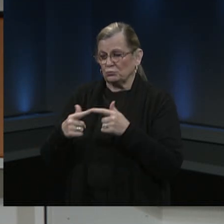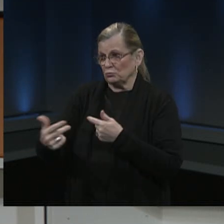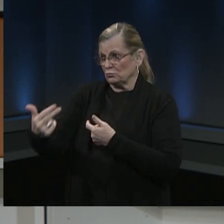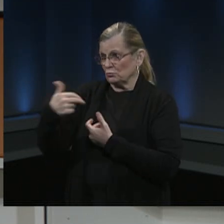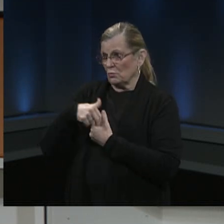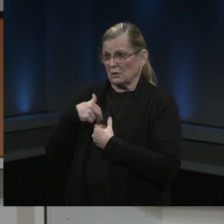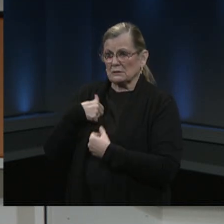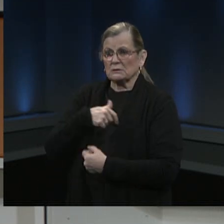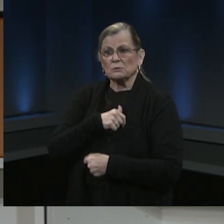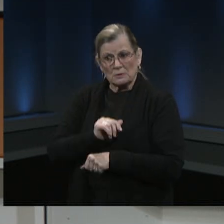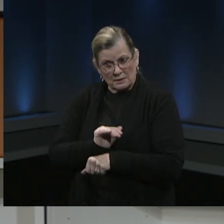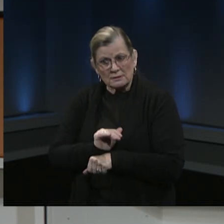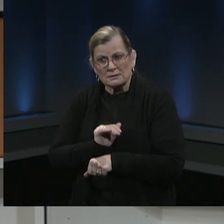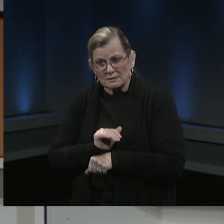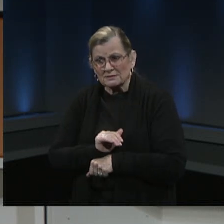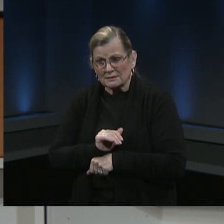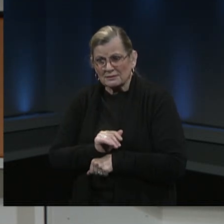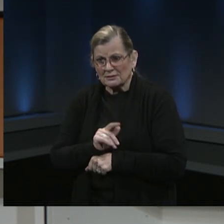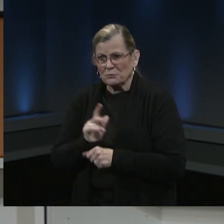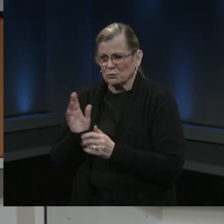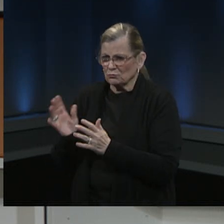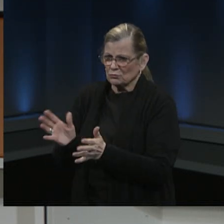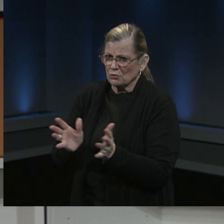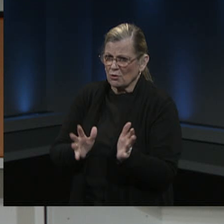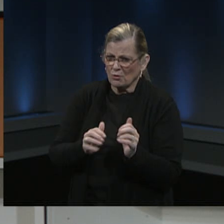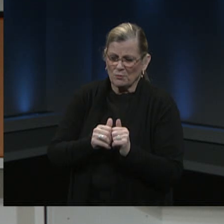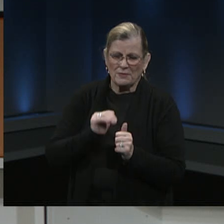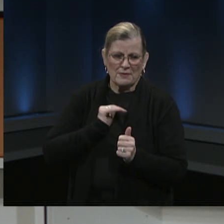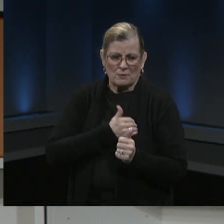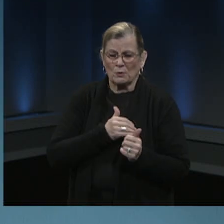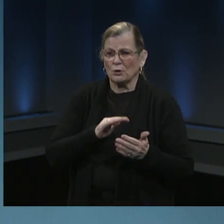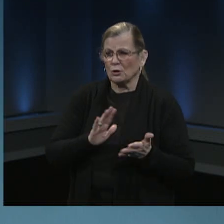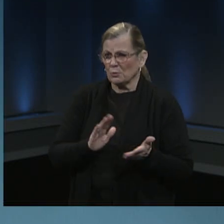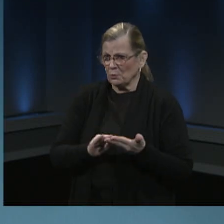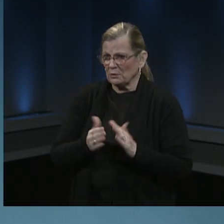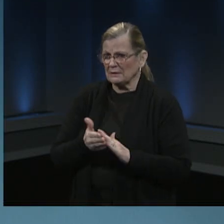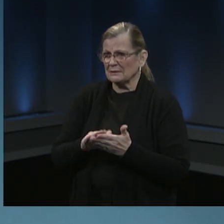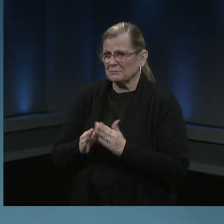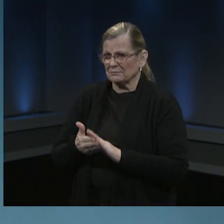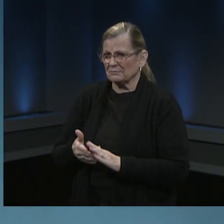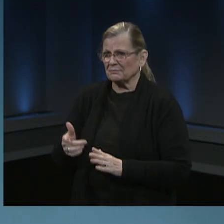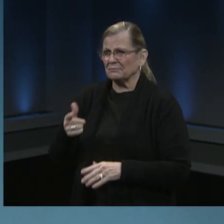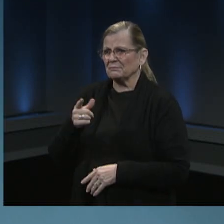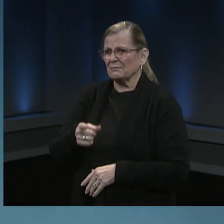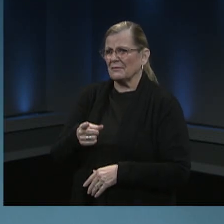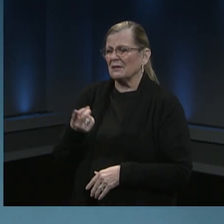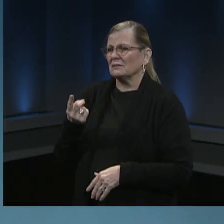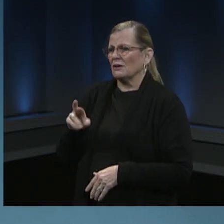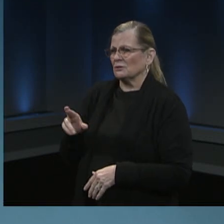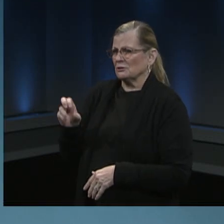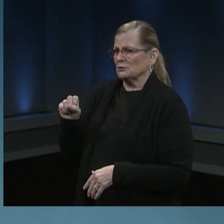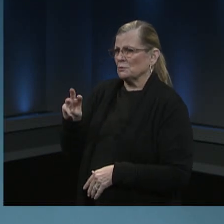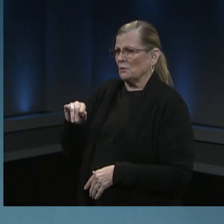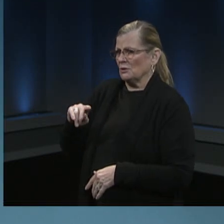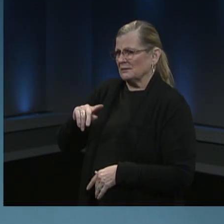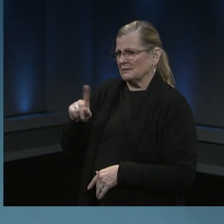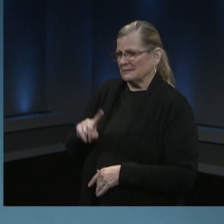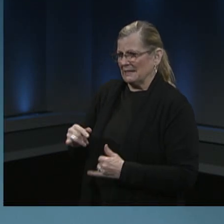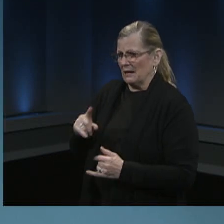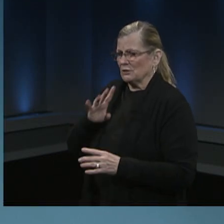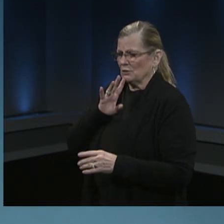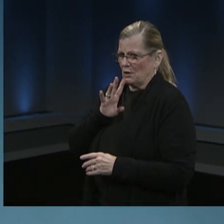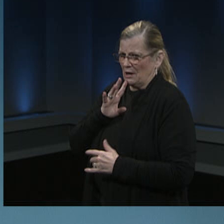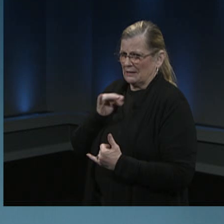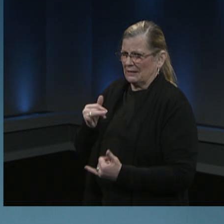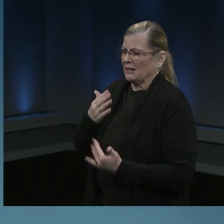about the COVID-19 vaccines and vaccination. Thank you very much, Dr. Brabrand, and thank you to